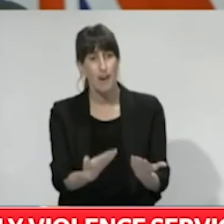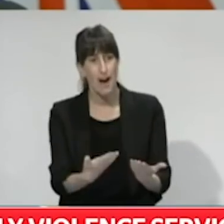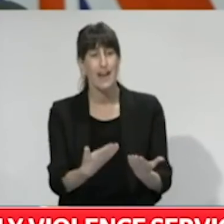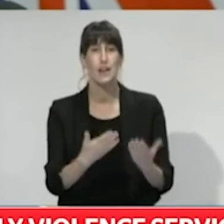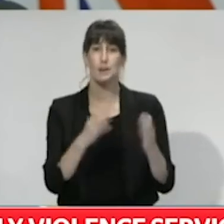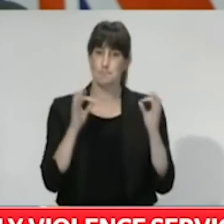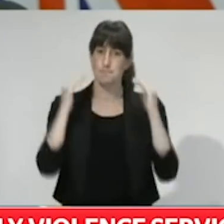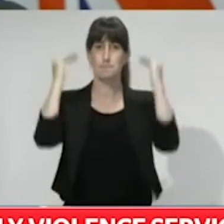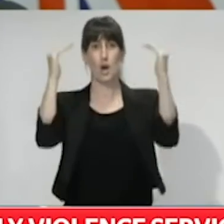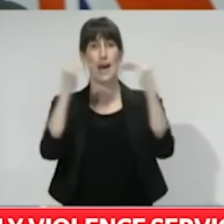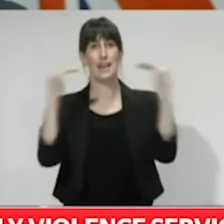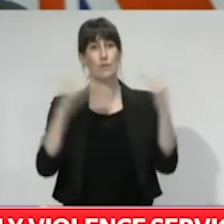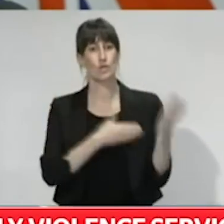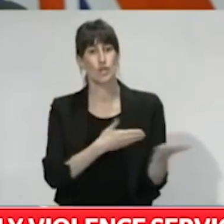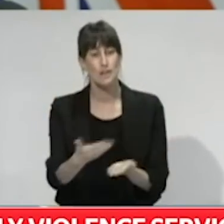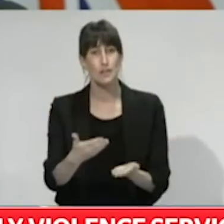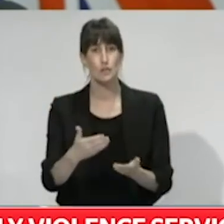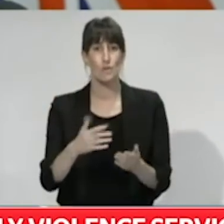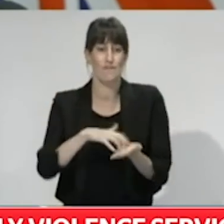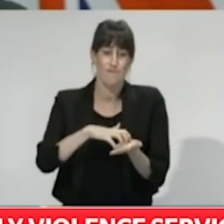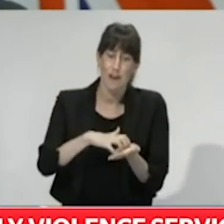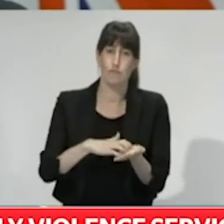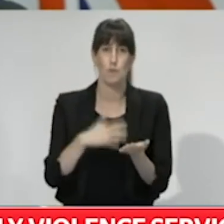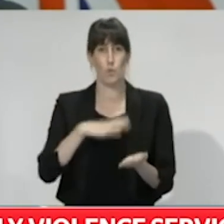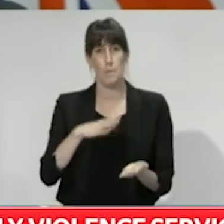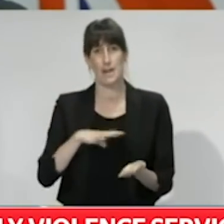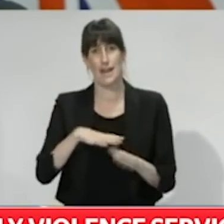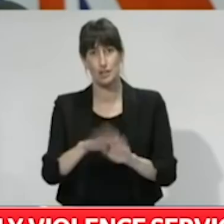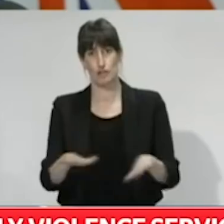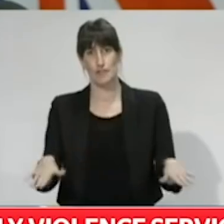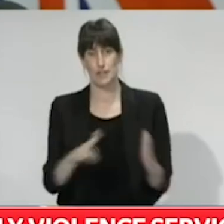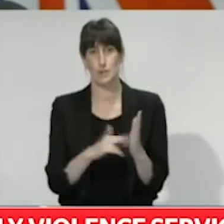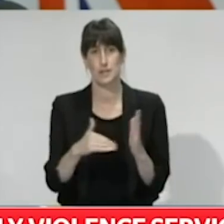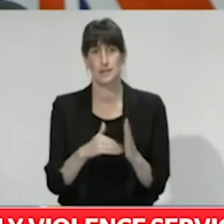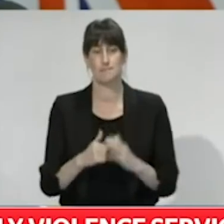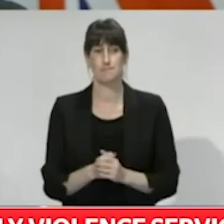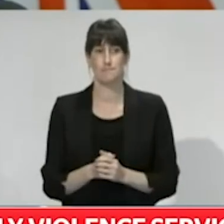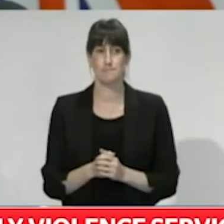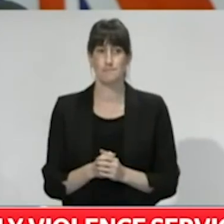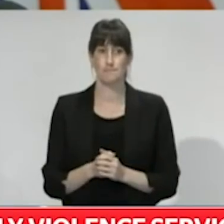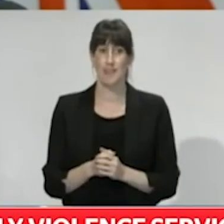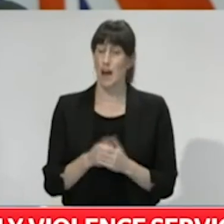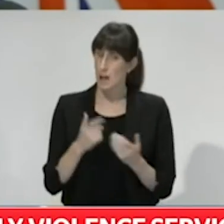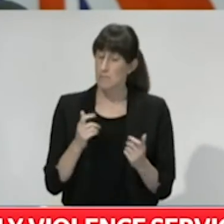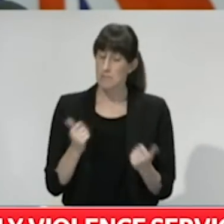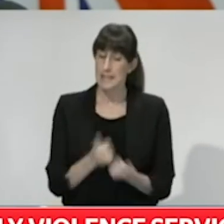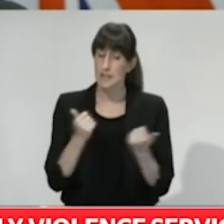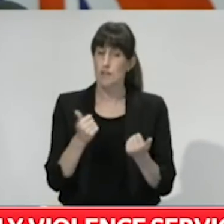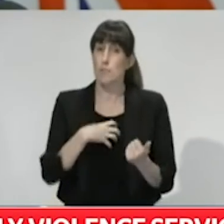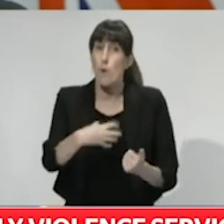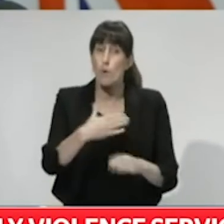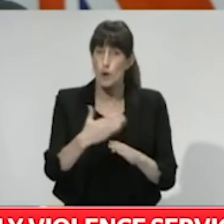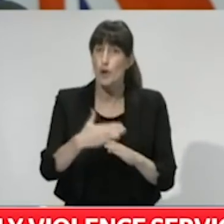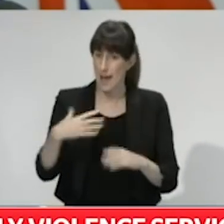There is, of course, much more to be done, but we have new optimism that our voice has been heard. We're in